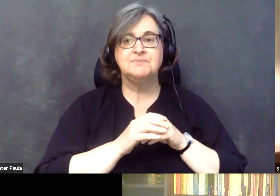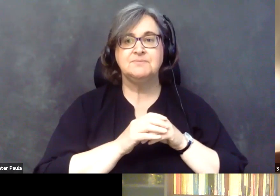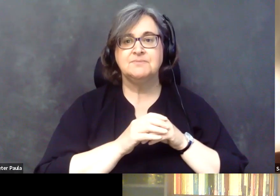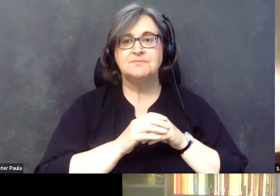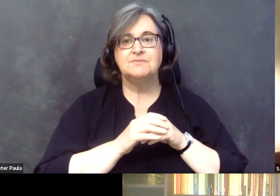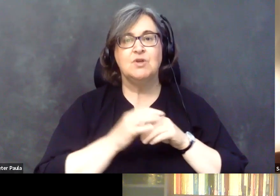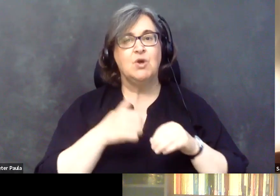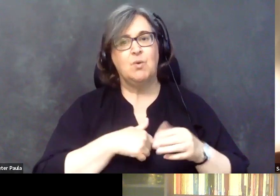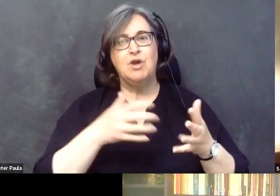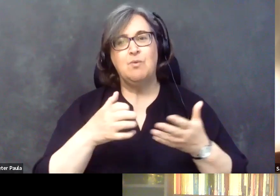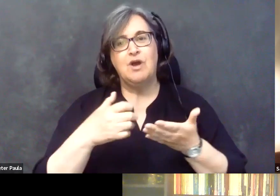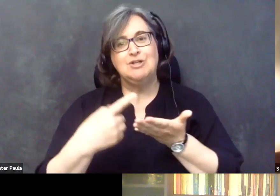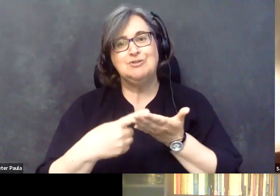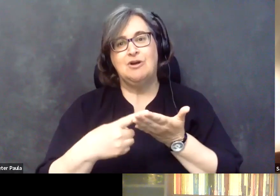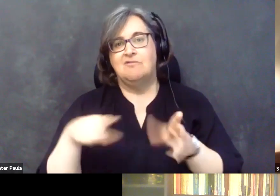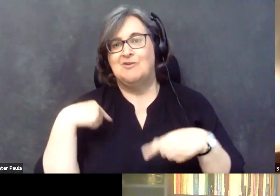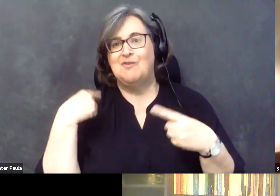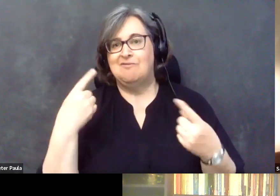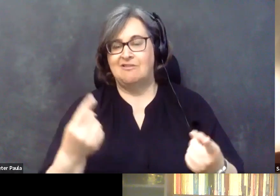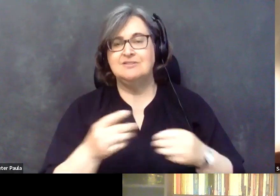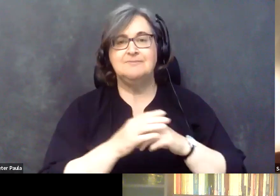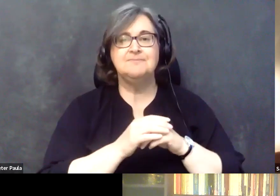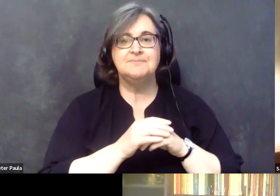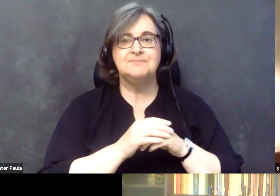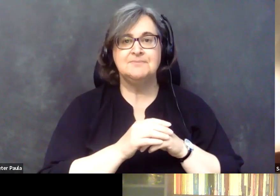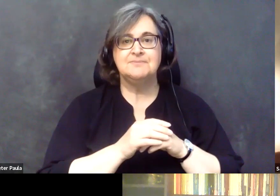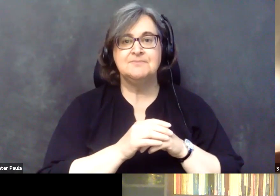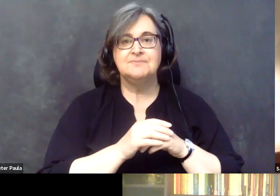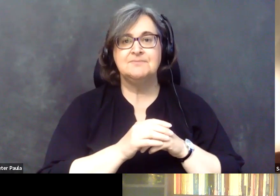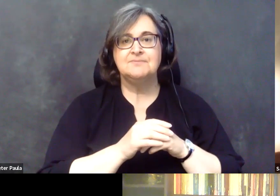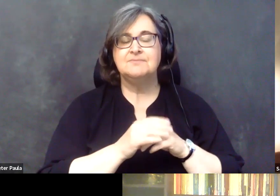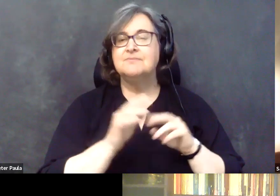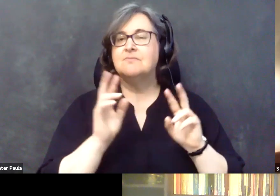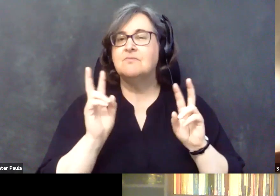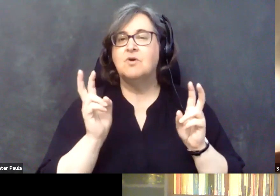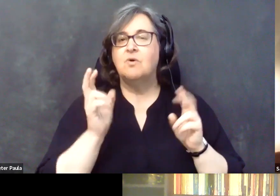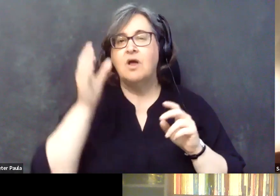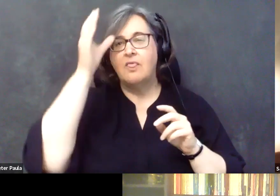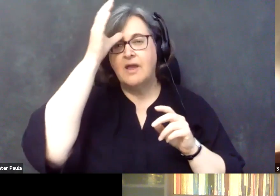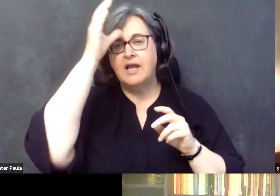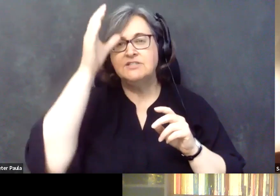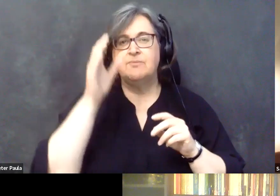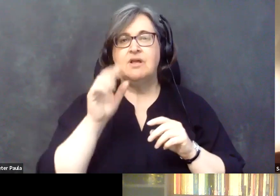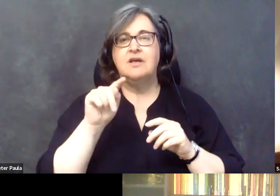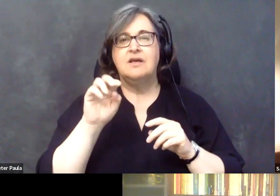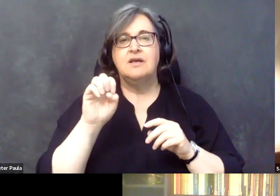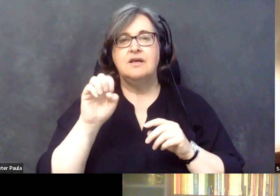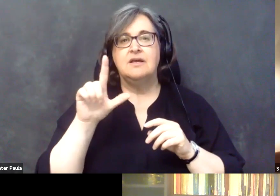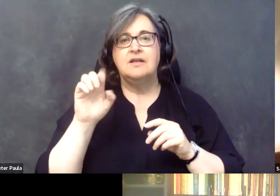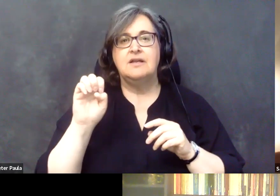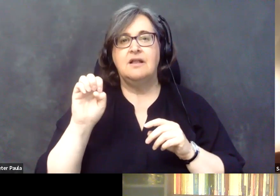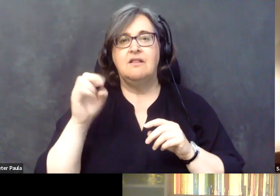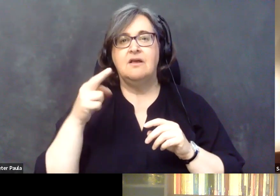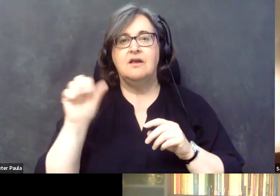frankly, we've been wanting to talk about for some time. And it is the concept of telehealth. As you think about the way that healthcare is changing